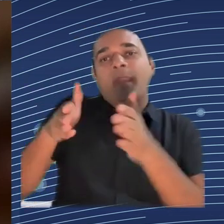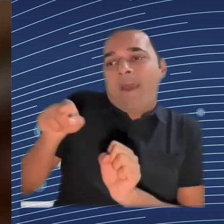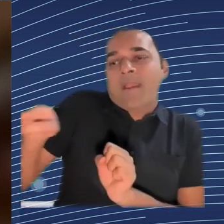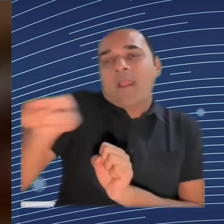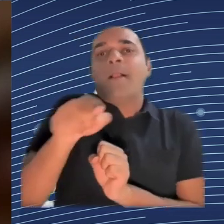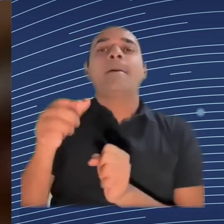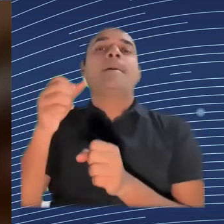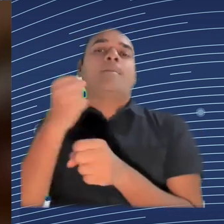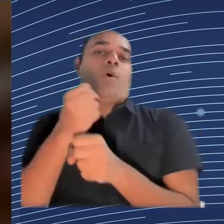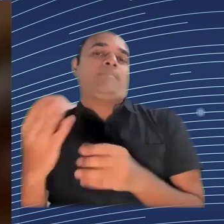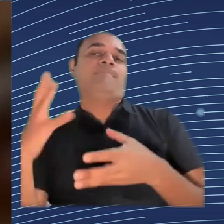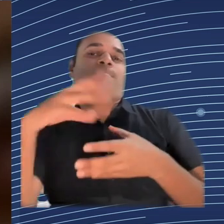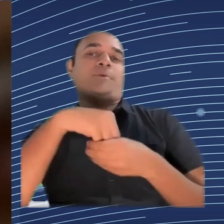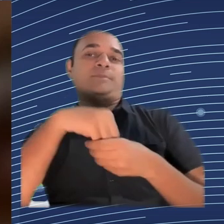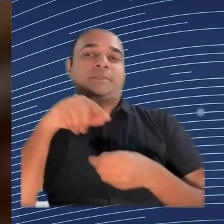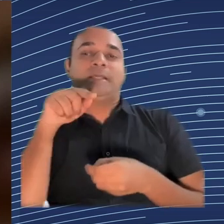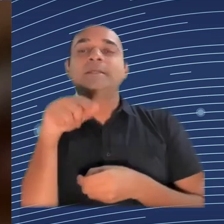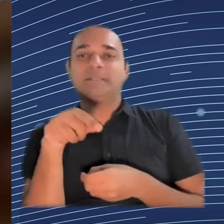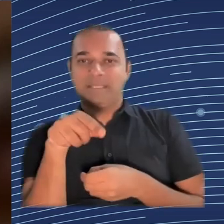making along the machine learning pipelines.